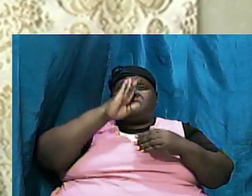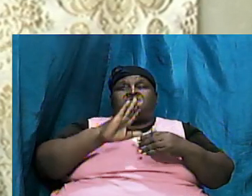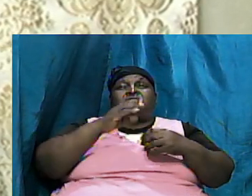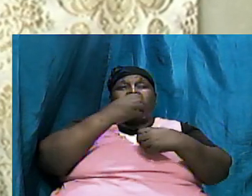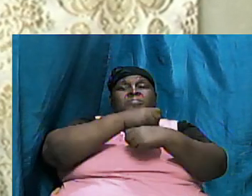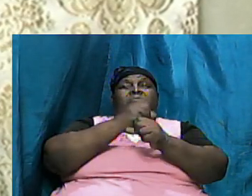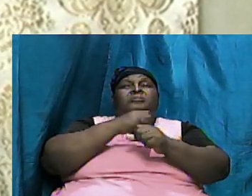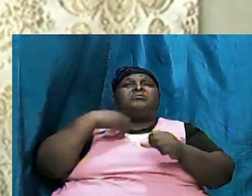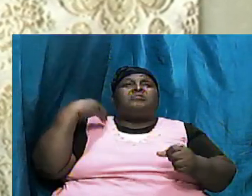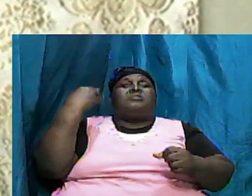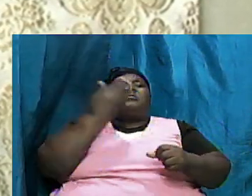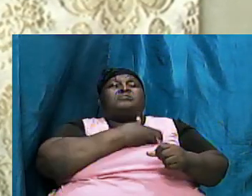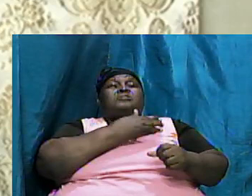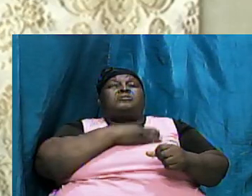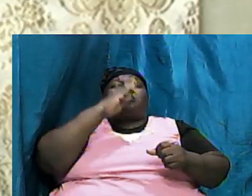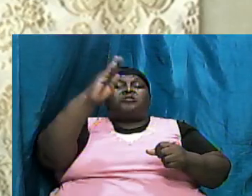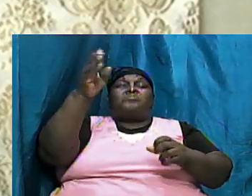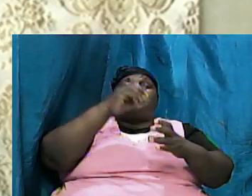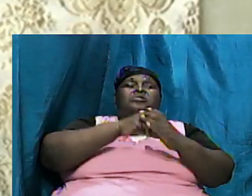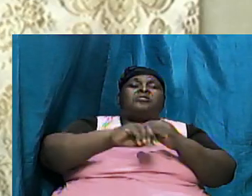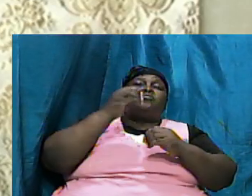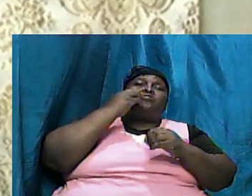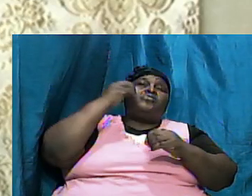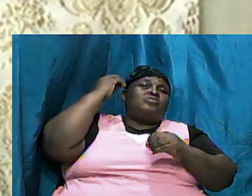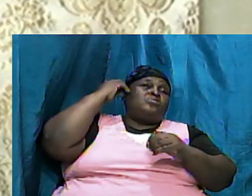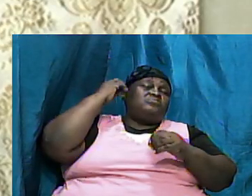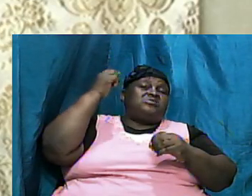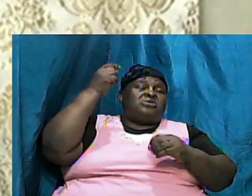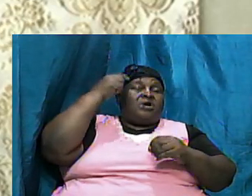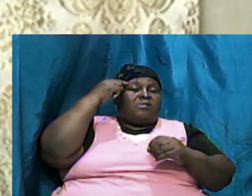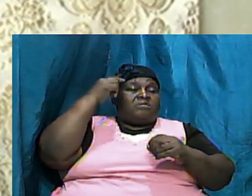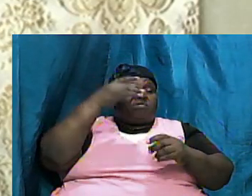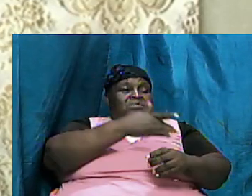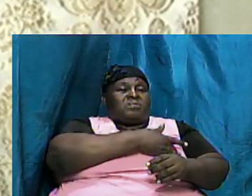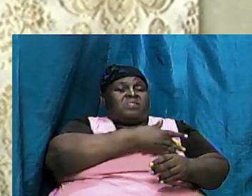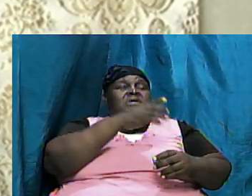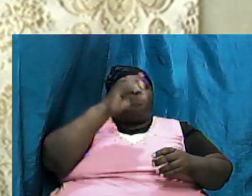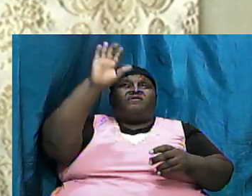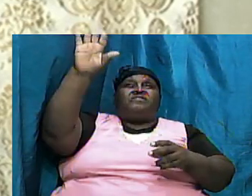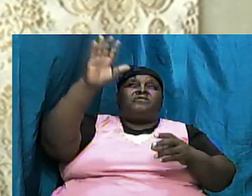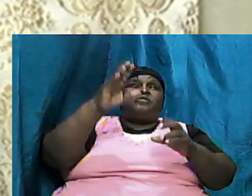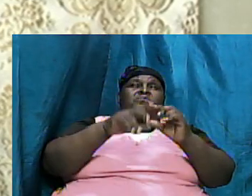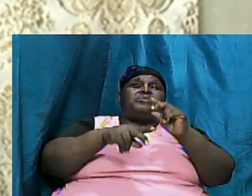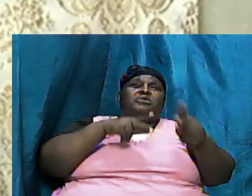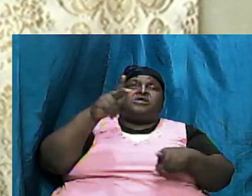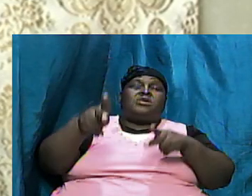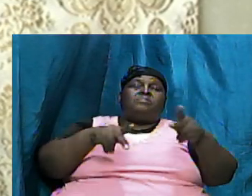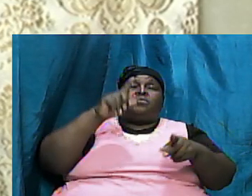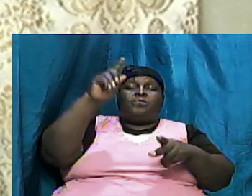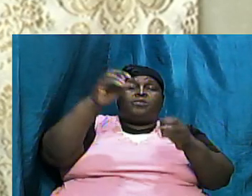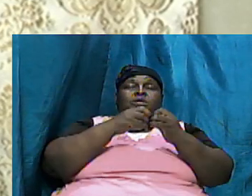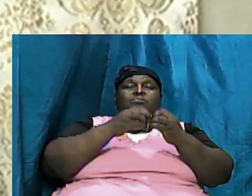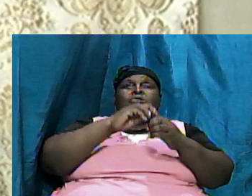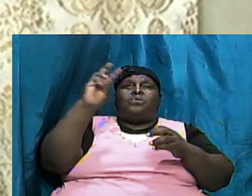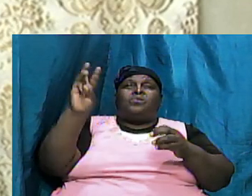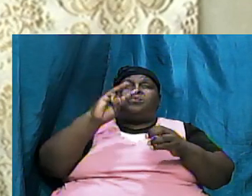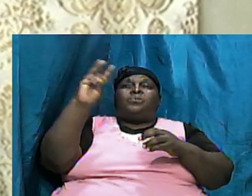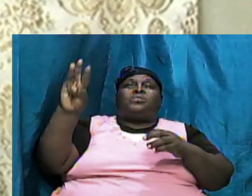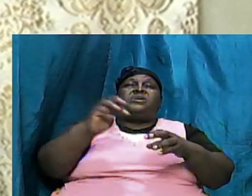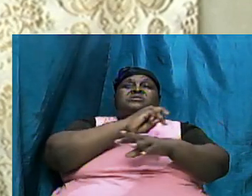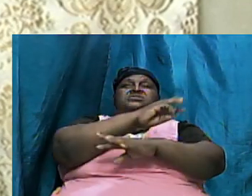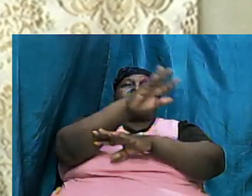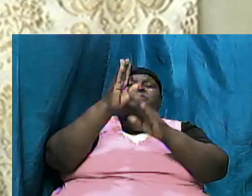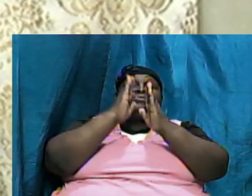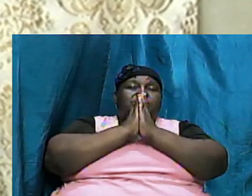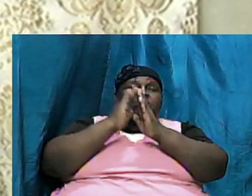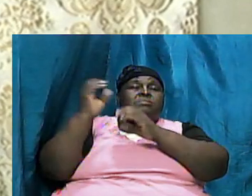allowing us to be in the homes in the minds in the hearts of your people one more Wednesday evening I pray mighty